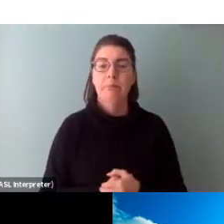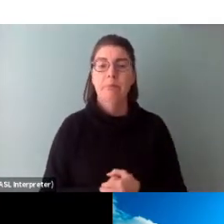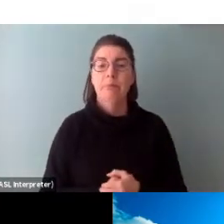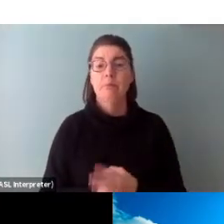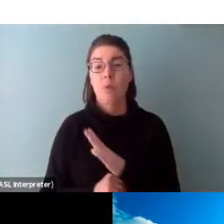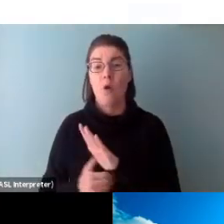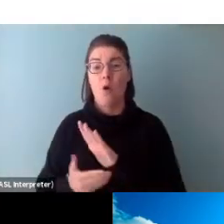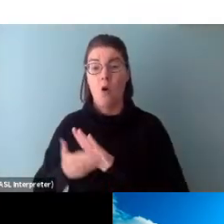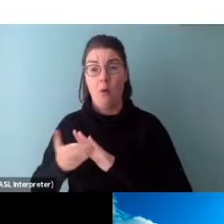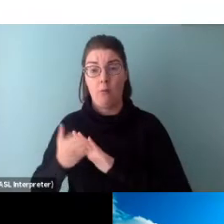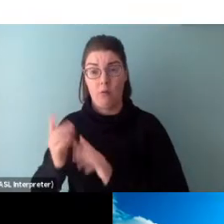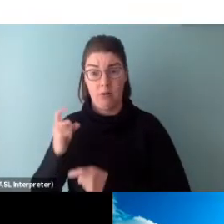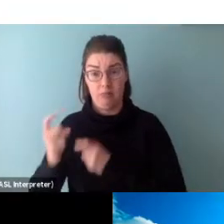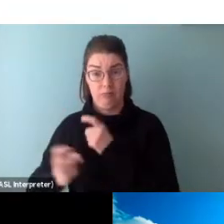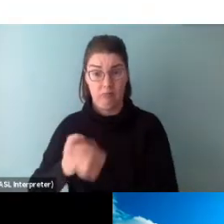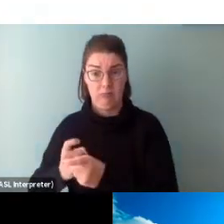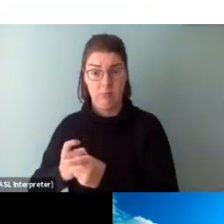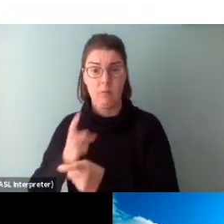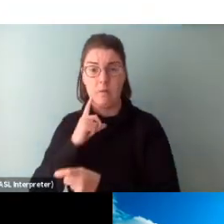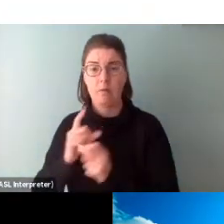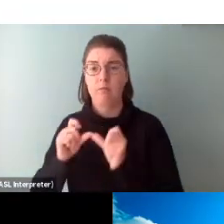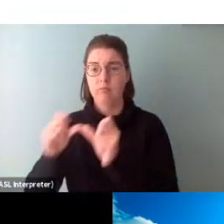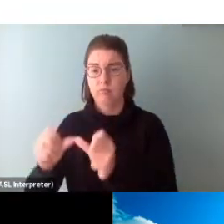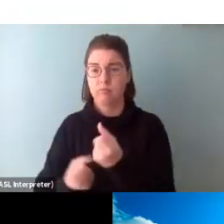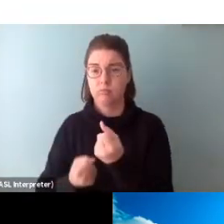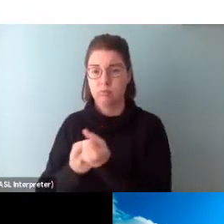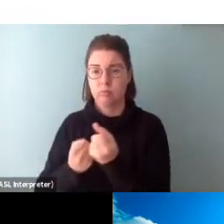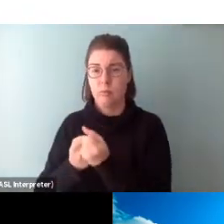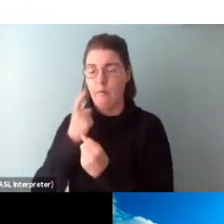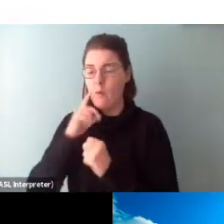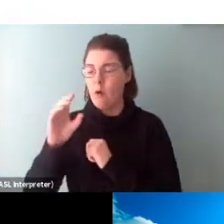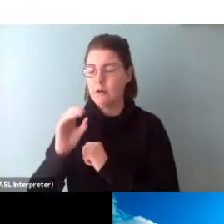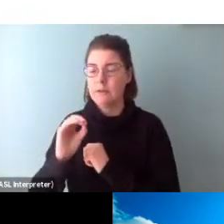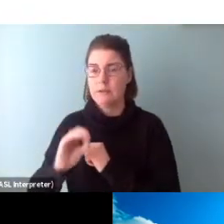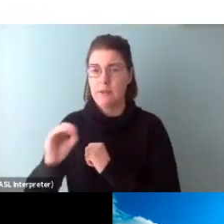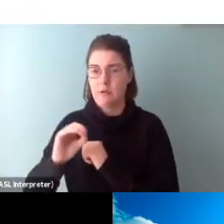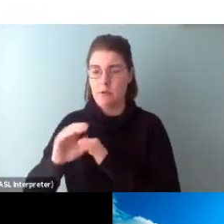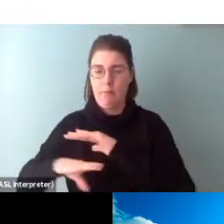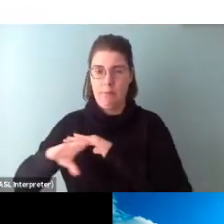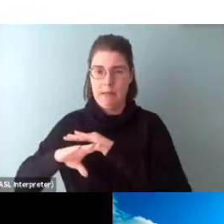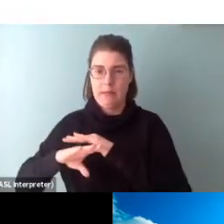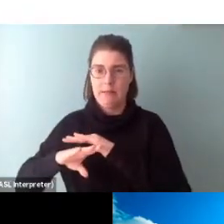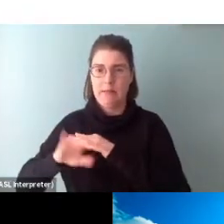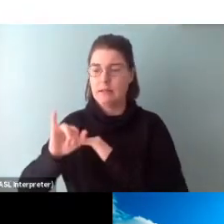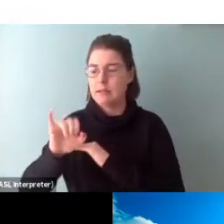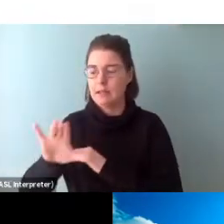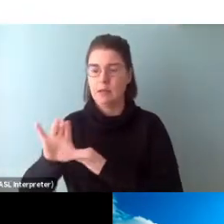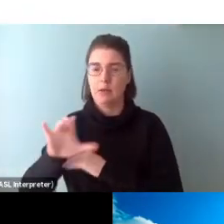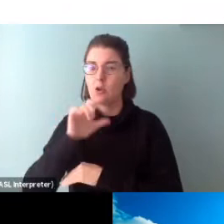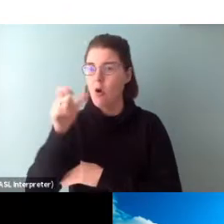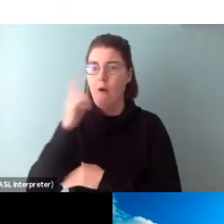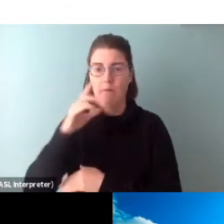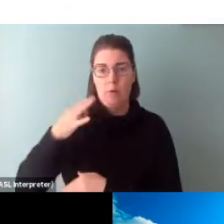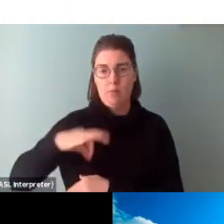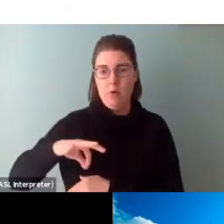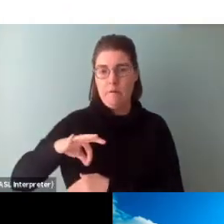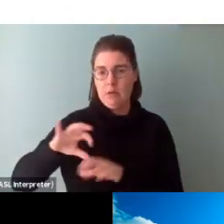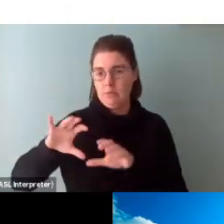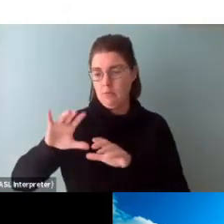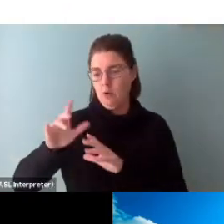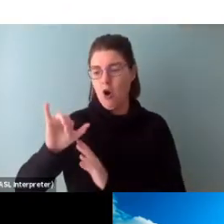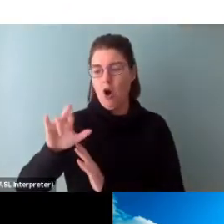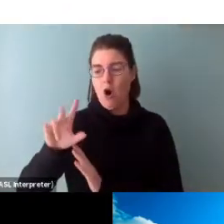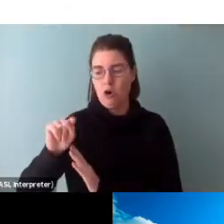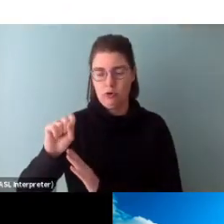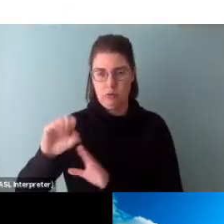Operating grants provide ongoing support for Ontario-based incorporated not-for-profit arts organizations and for